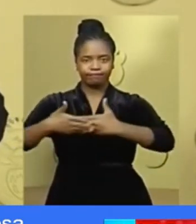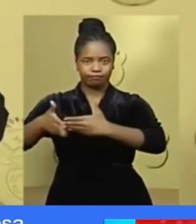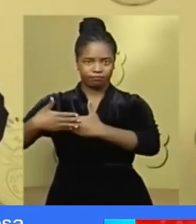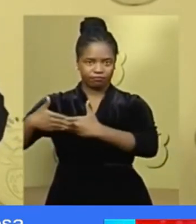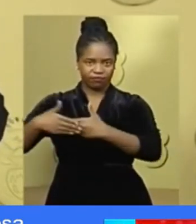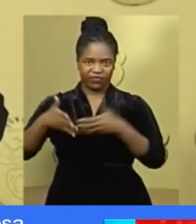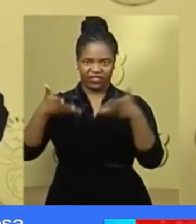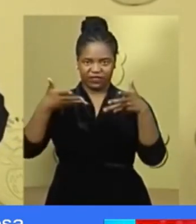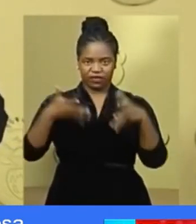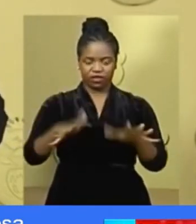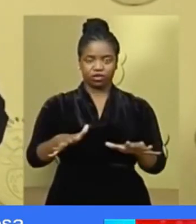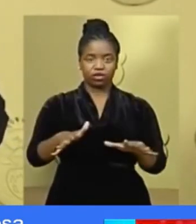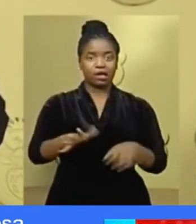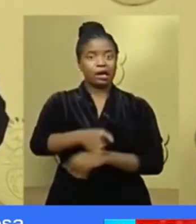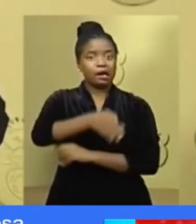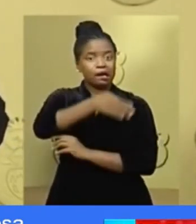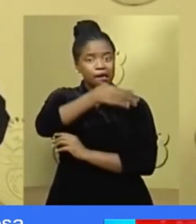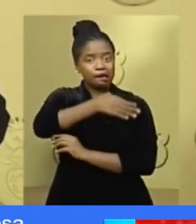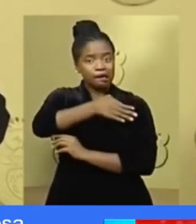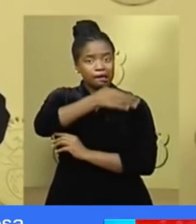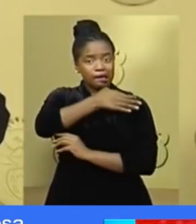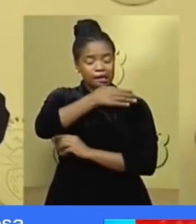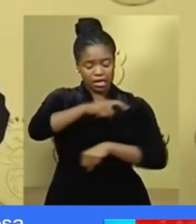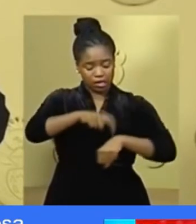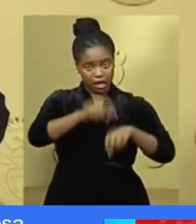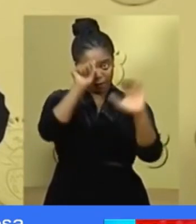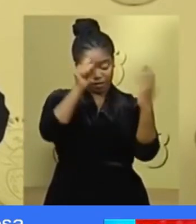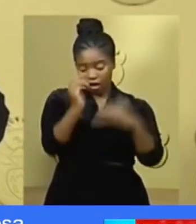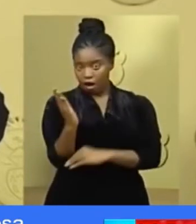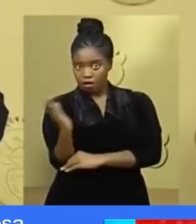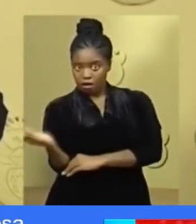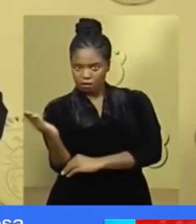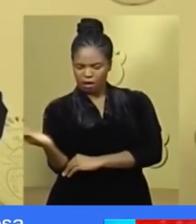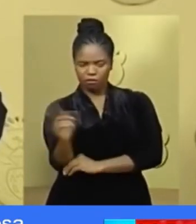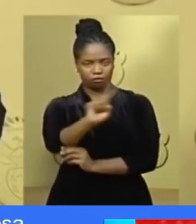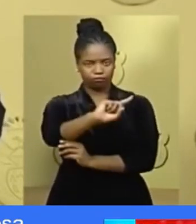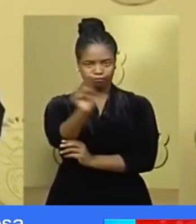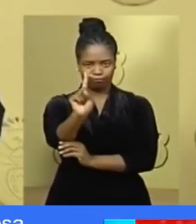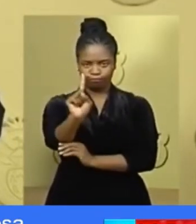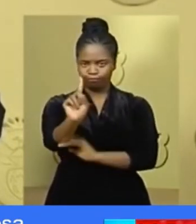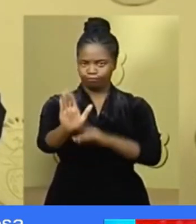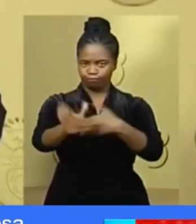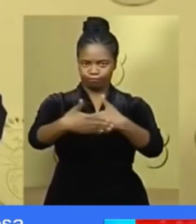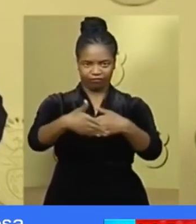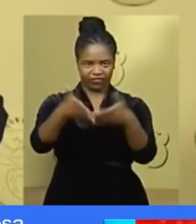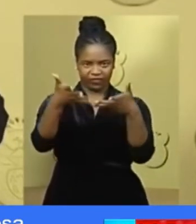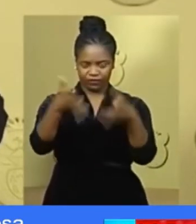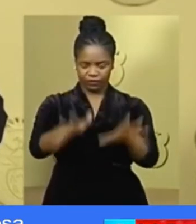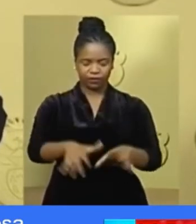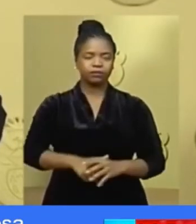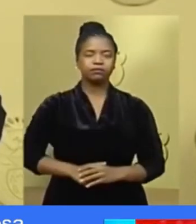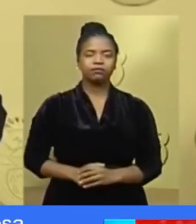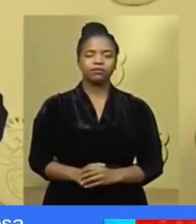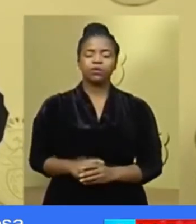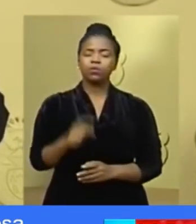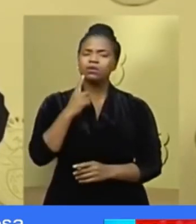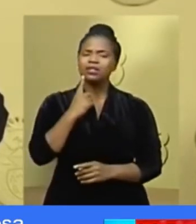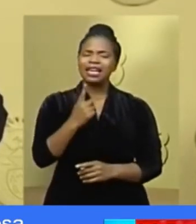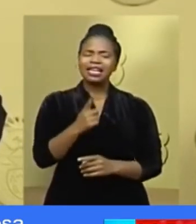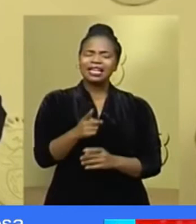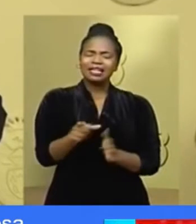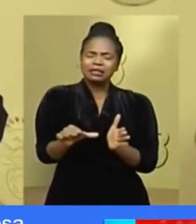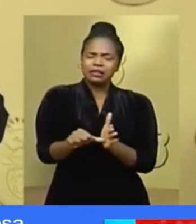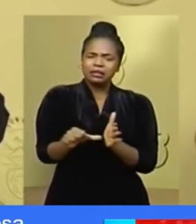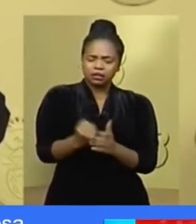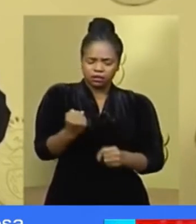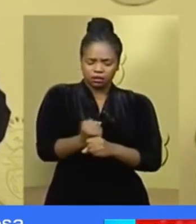restricted the sale of alcohol after 6 p.m. We reiterate that the most effective way to